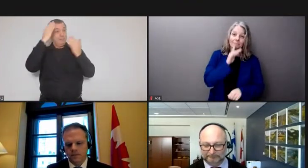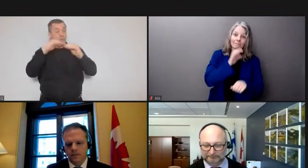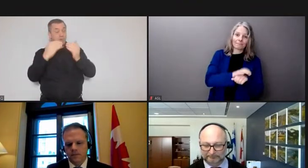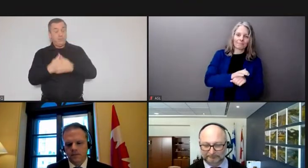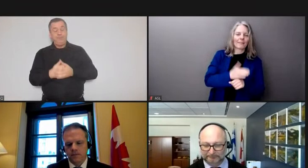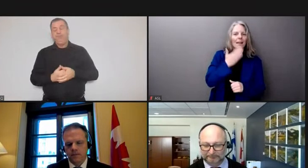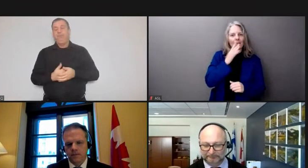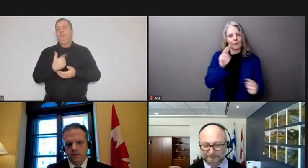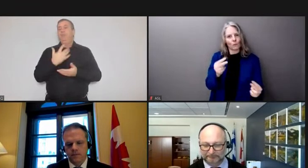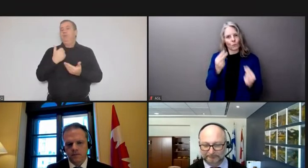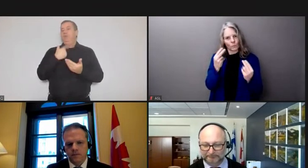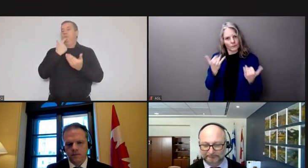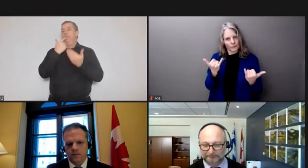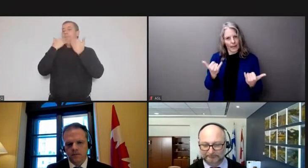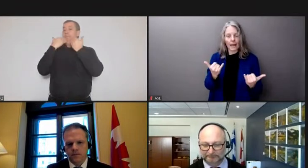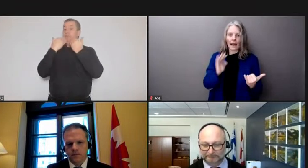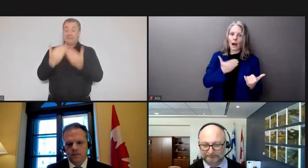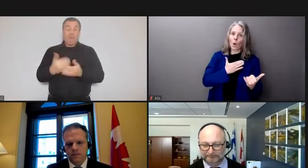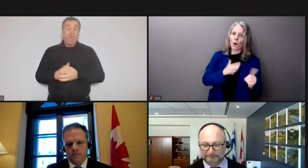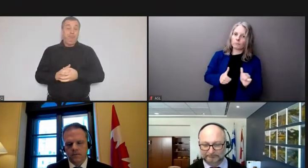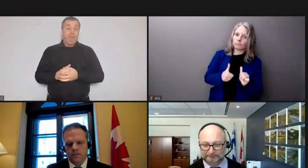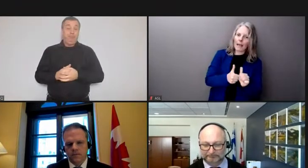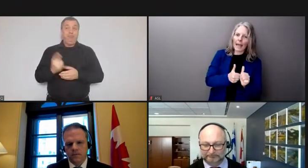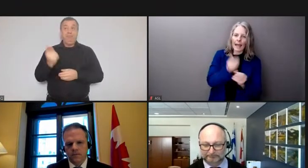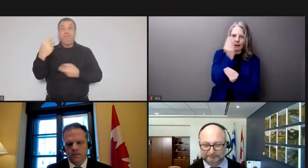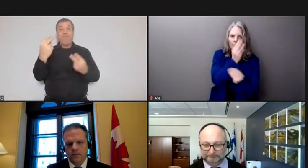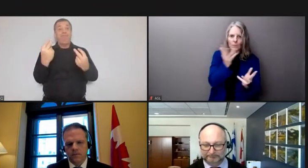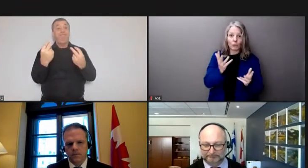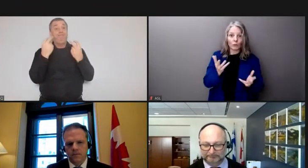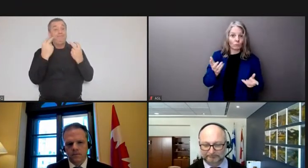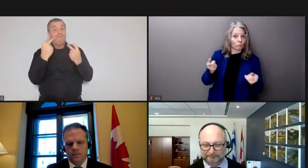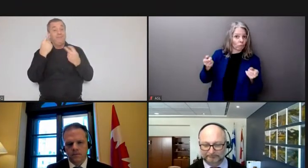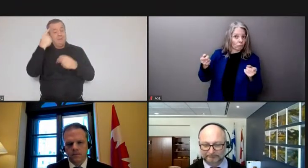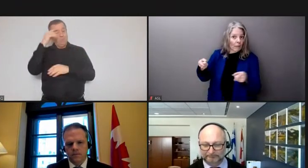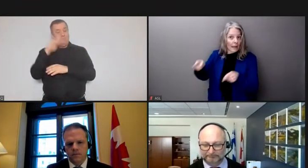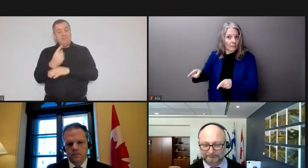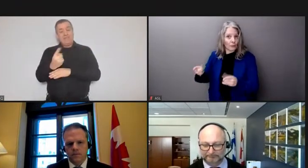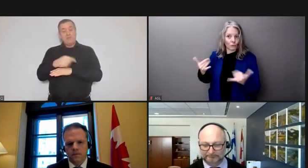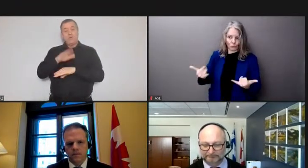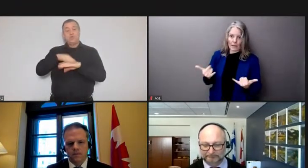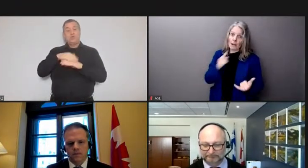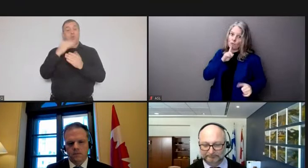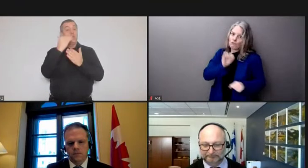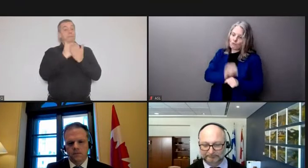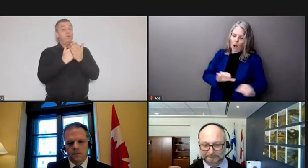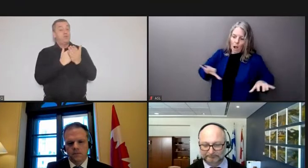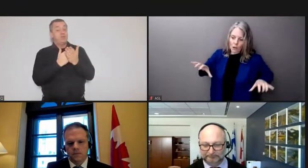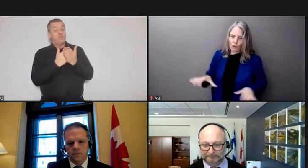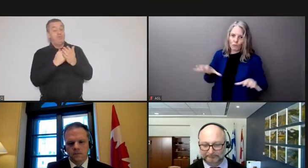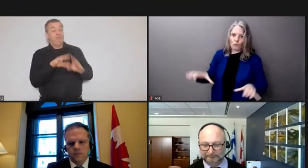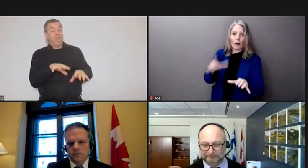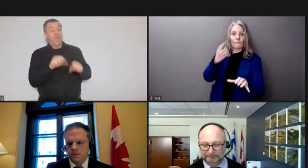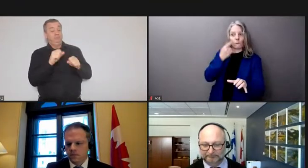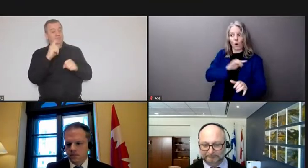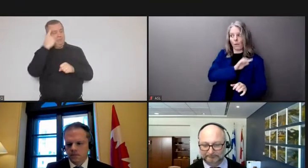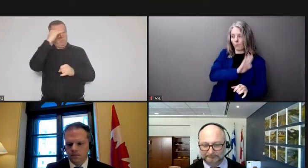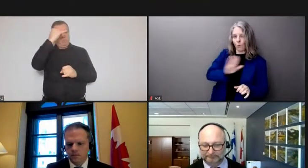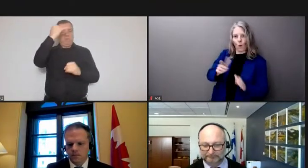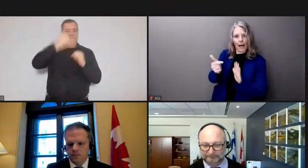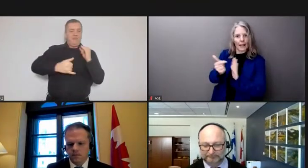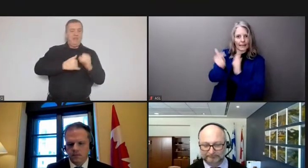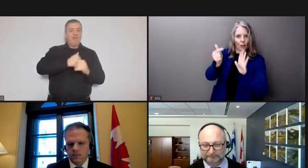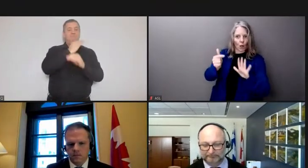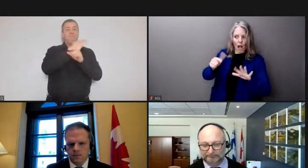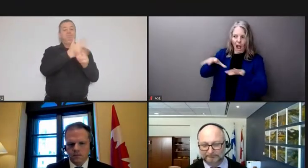for today's update on the concrete actions that are being taken to end the illegal blockades i'm pleased to report that